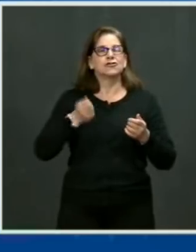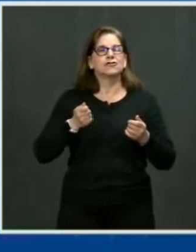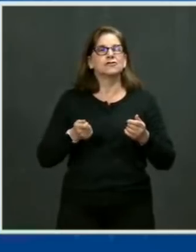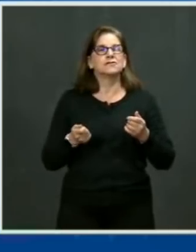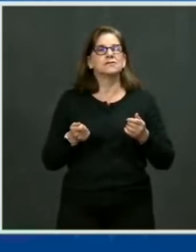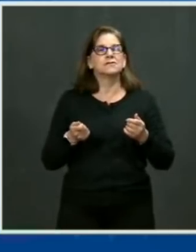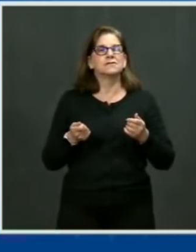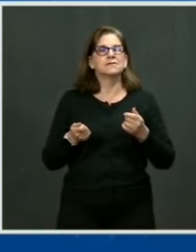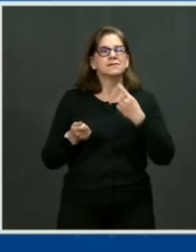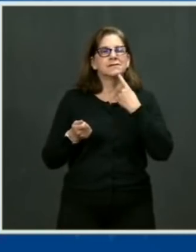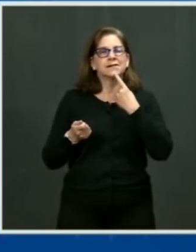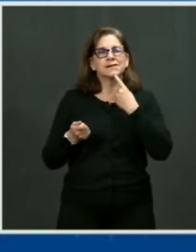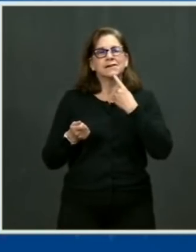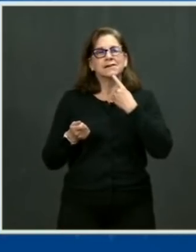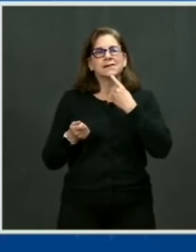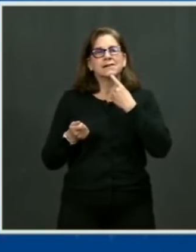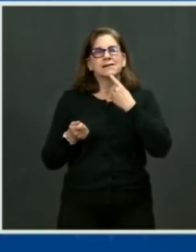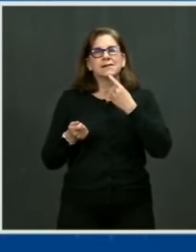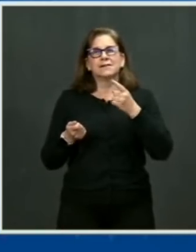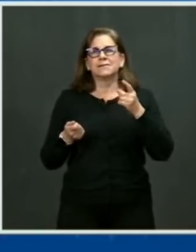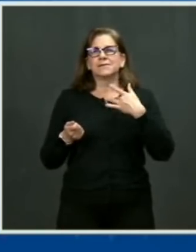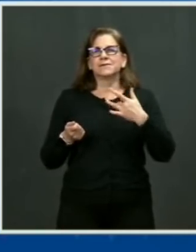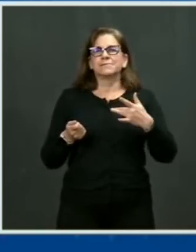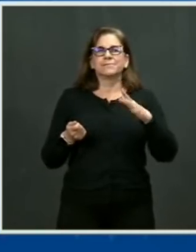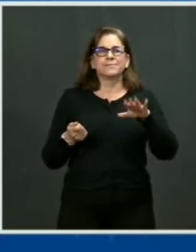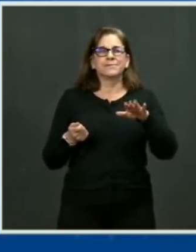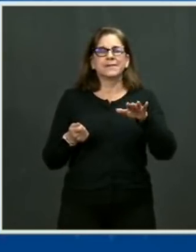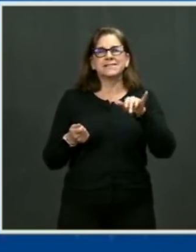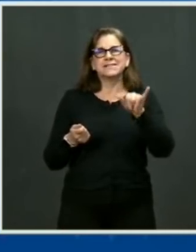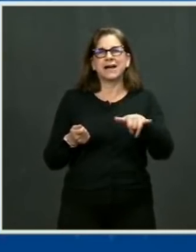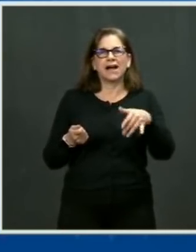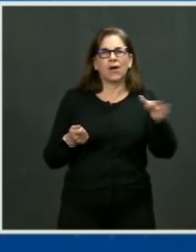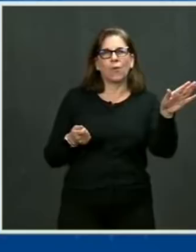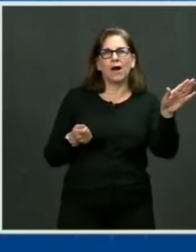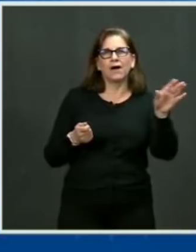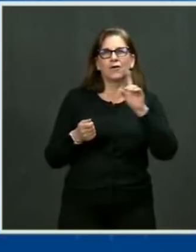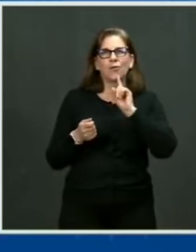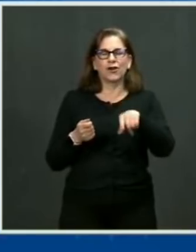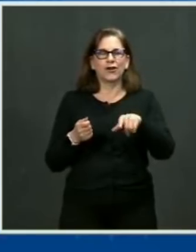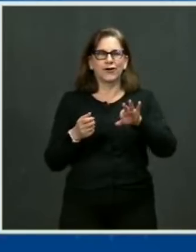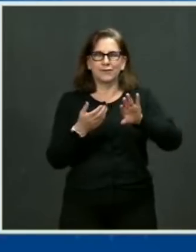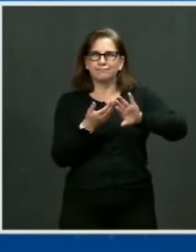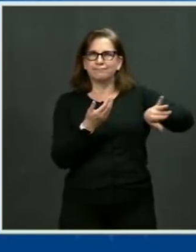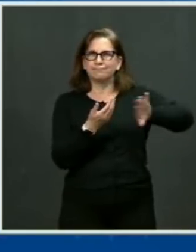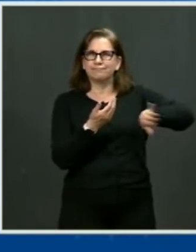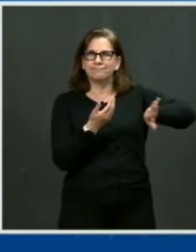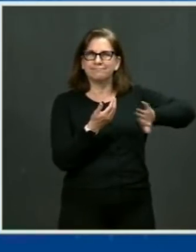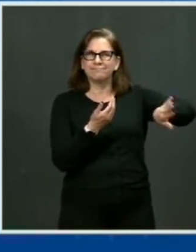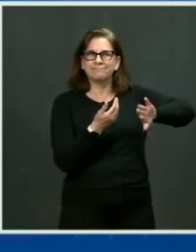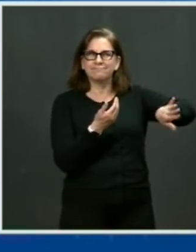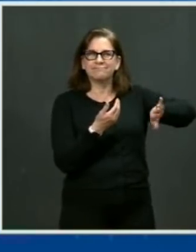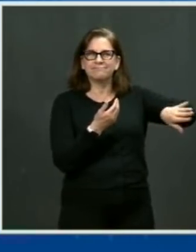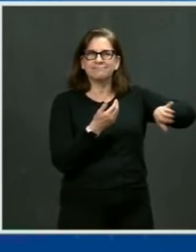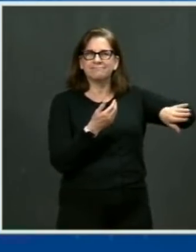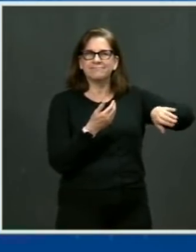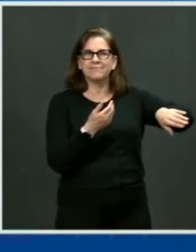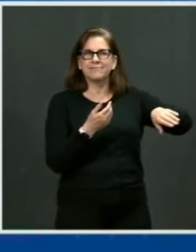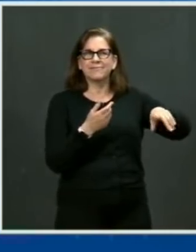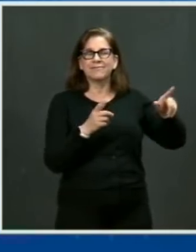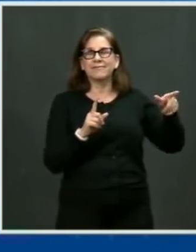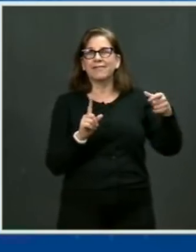an order preventing the abuser from coming in a certain distance